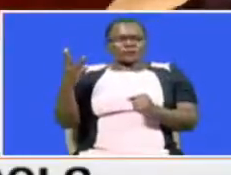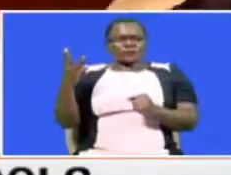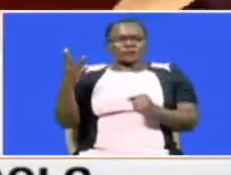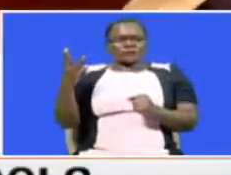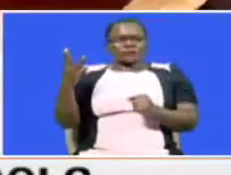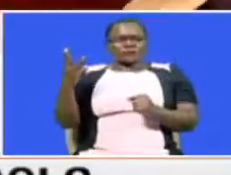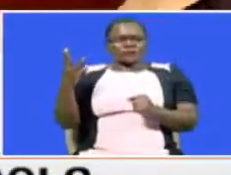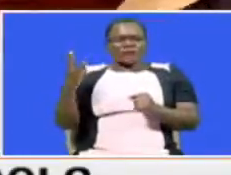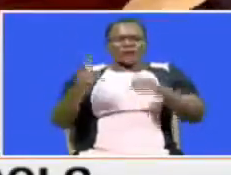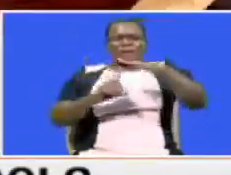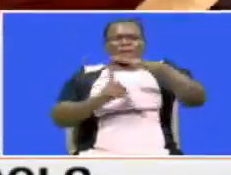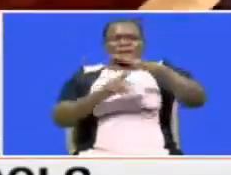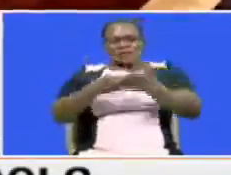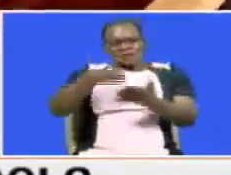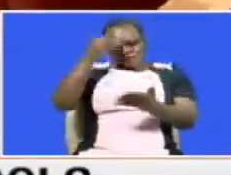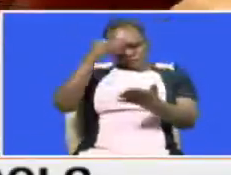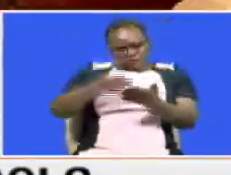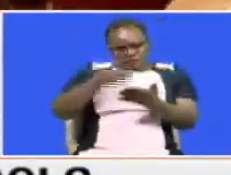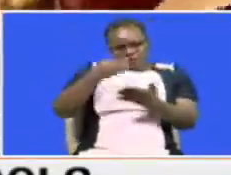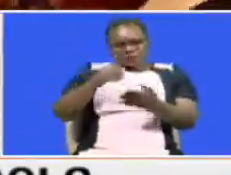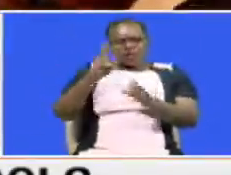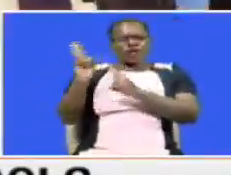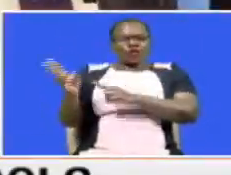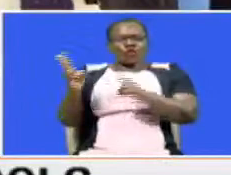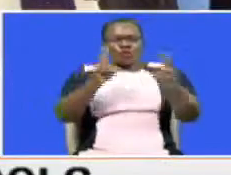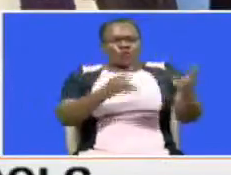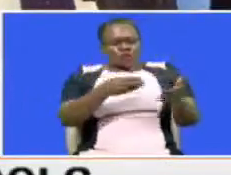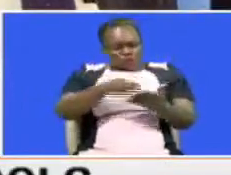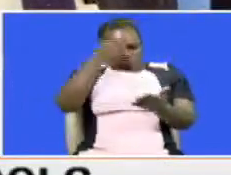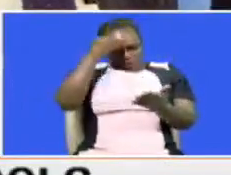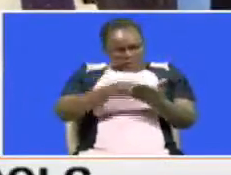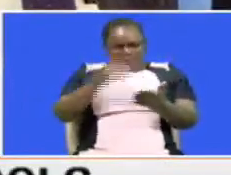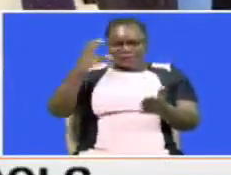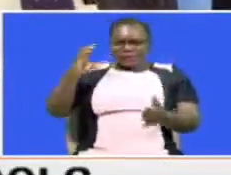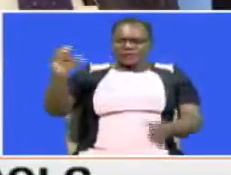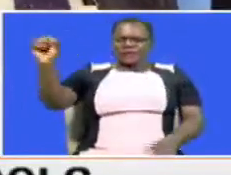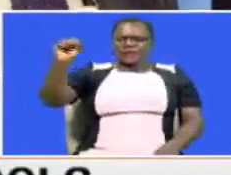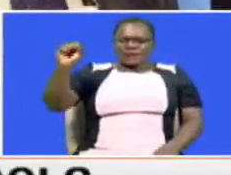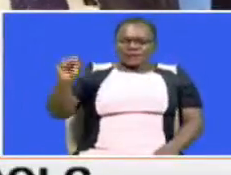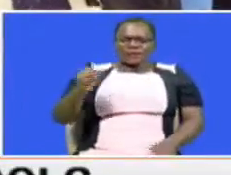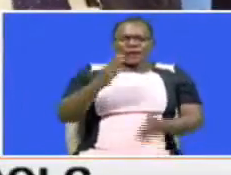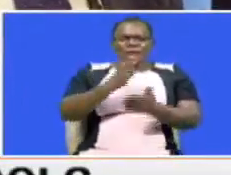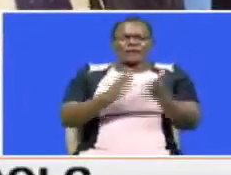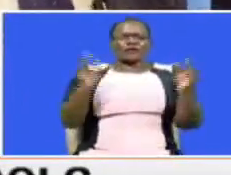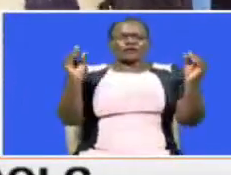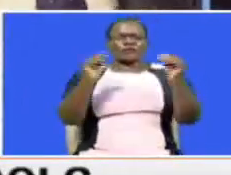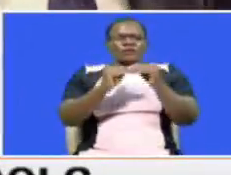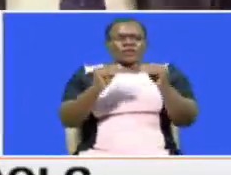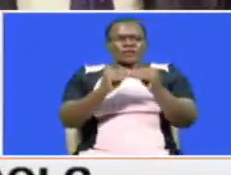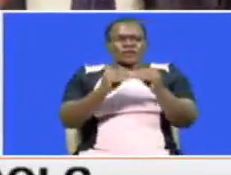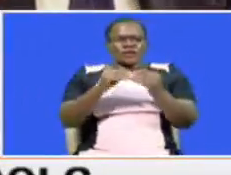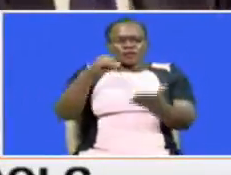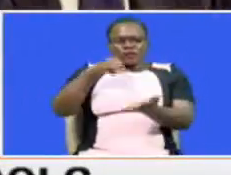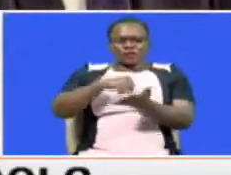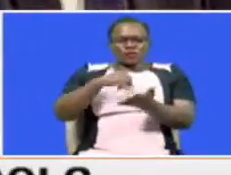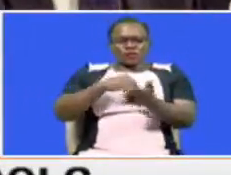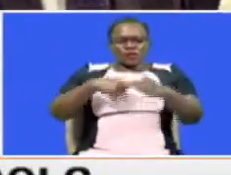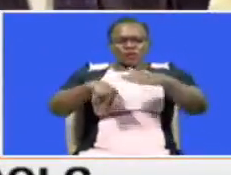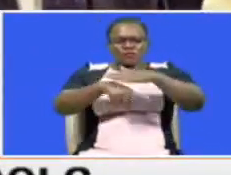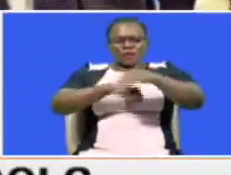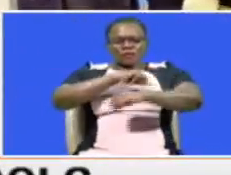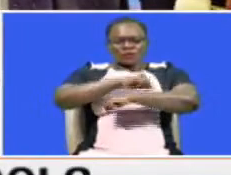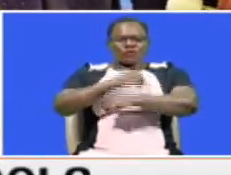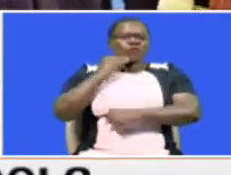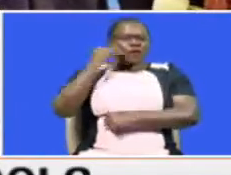For the minister of education, it was business as usual. The education CS was part of a meeting bringing together primary school